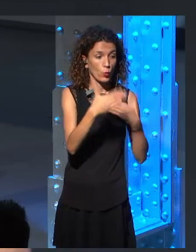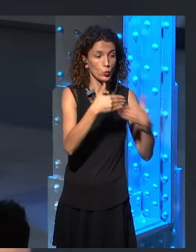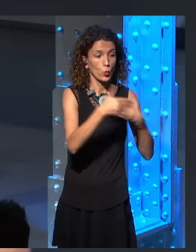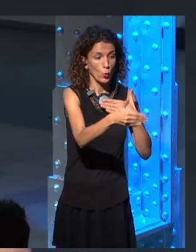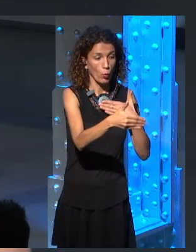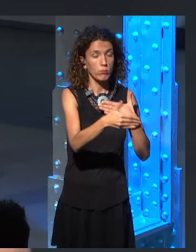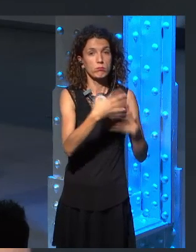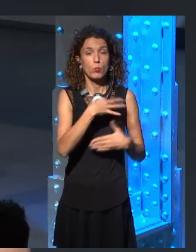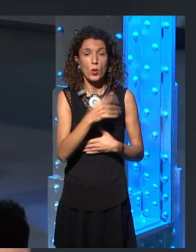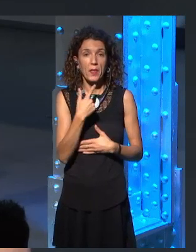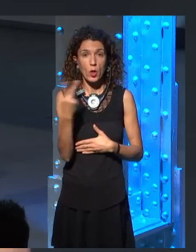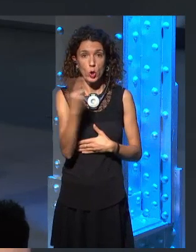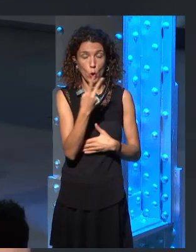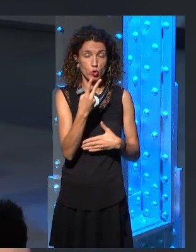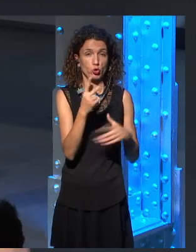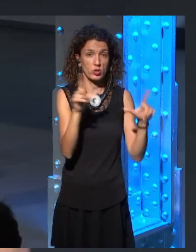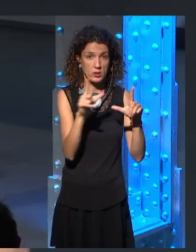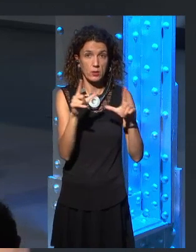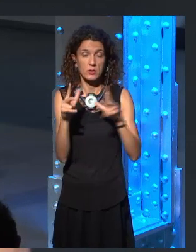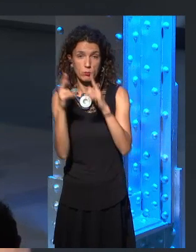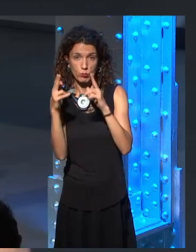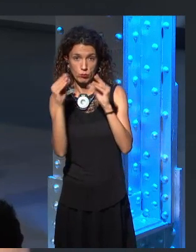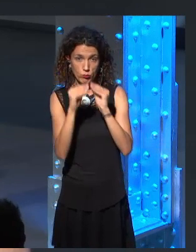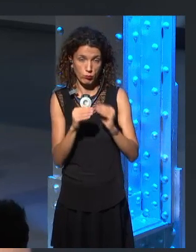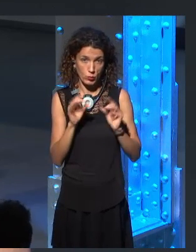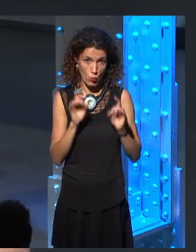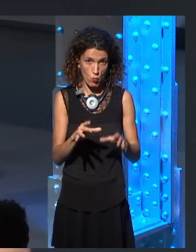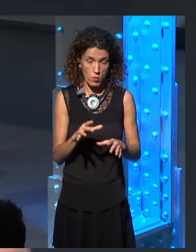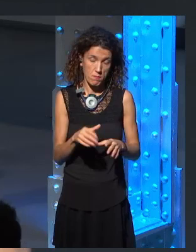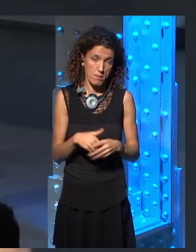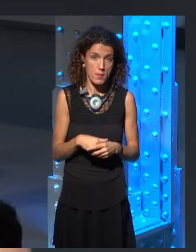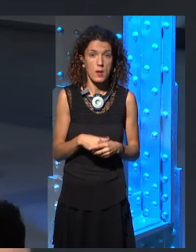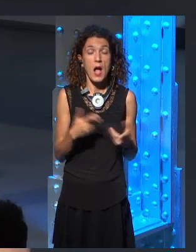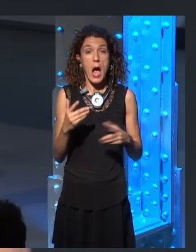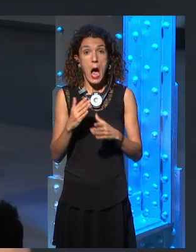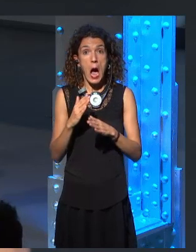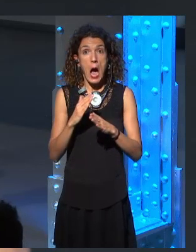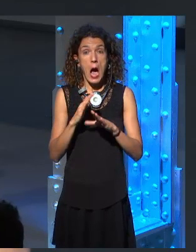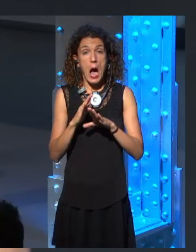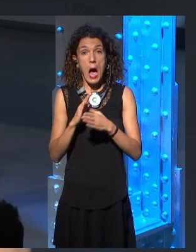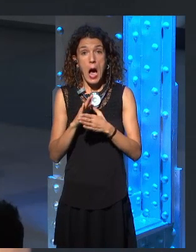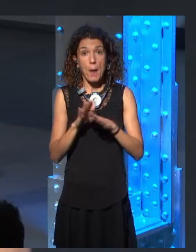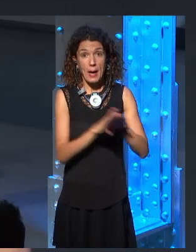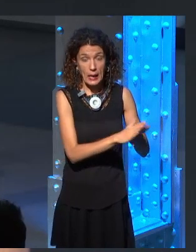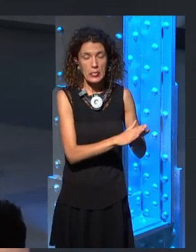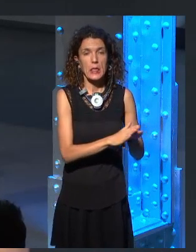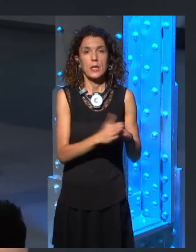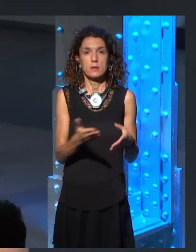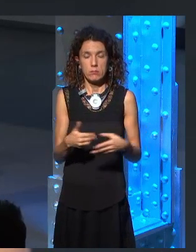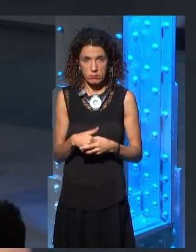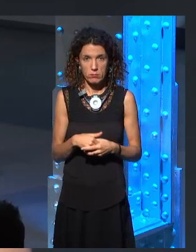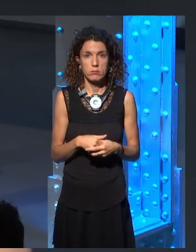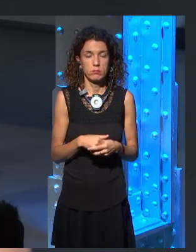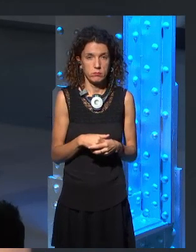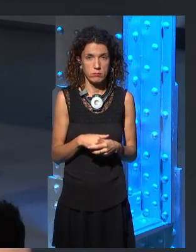the show as well. Um, other than that, you know, if, um, if, if Ashara Dain is